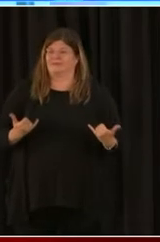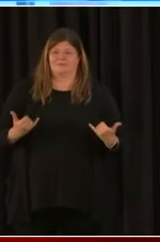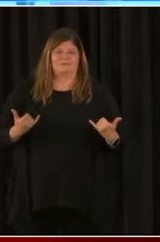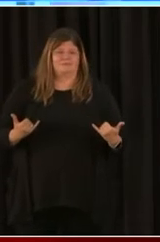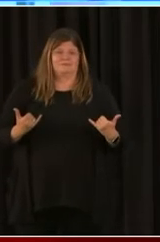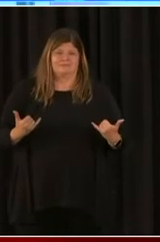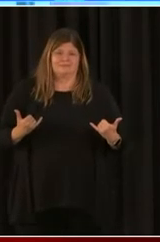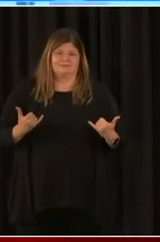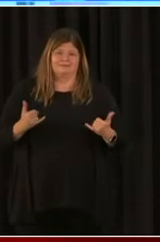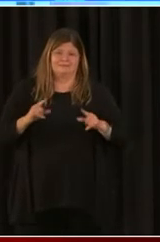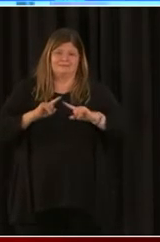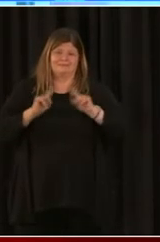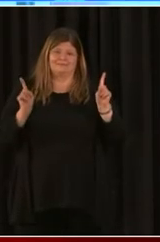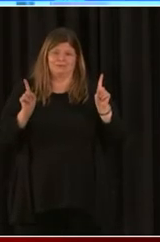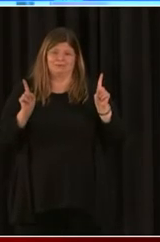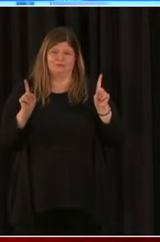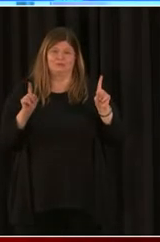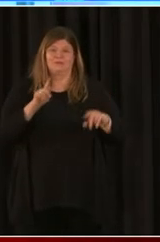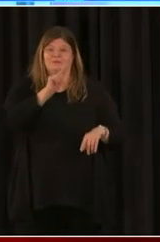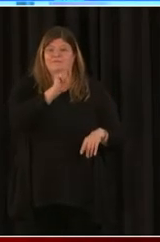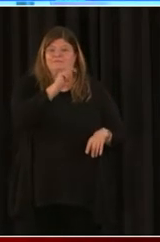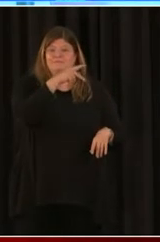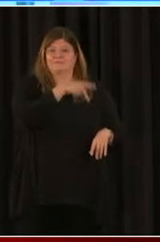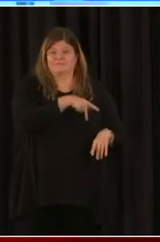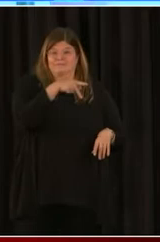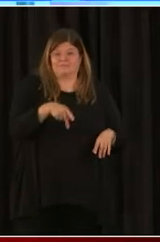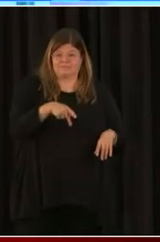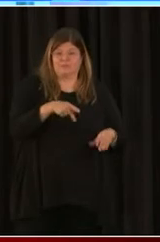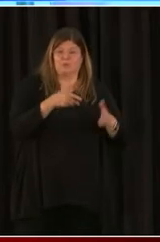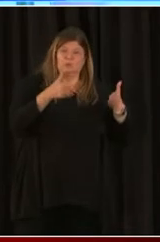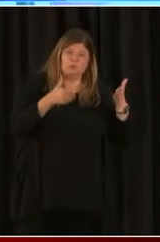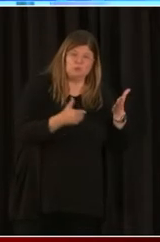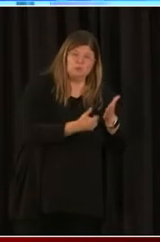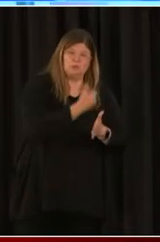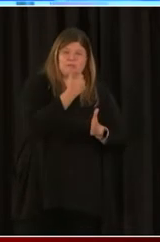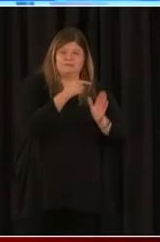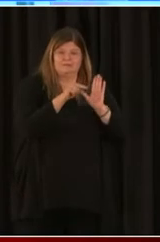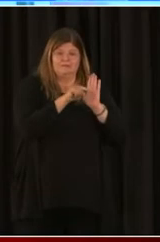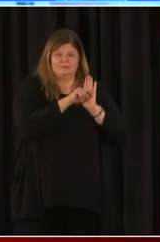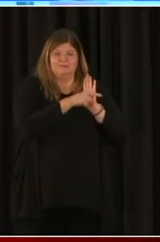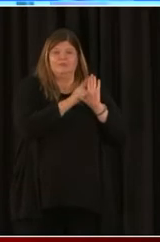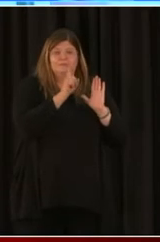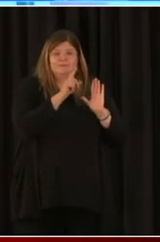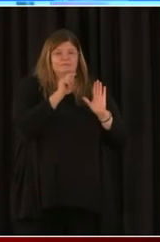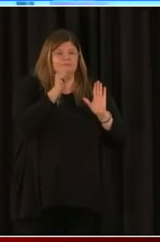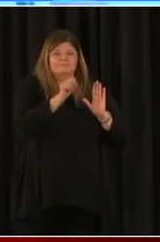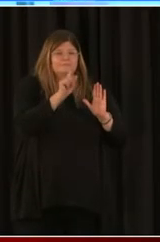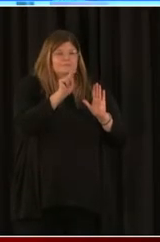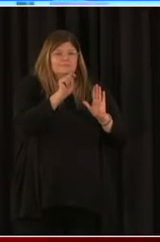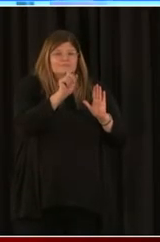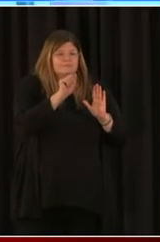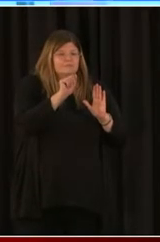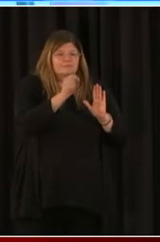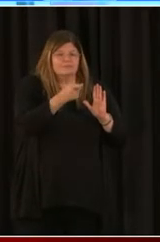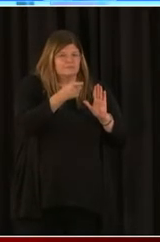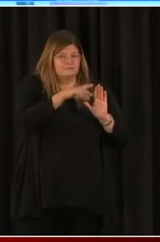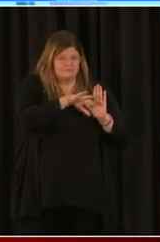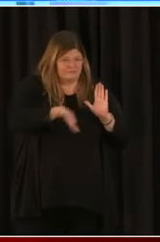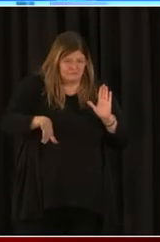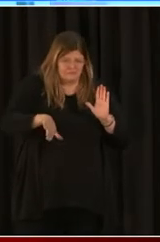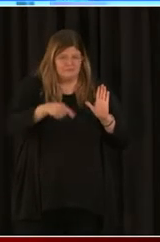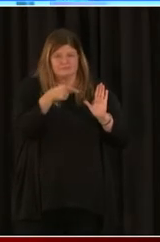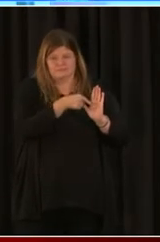taxable income. Well, if you remember, back on April 2, when